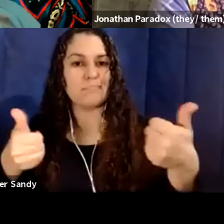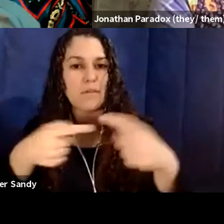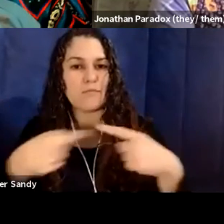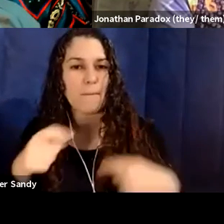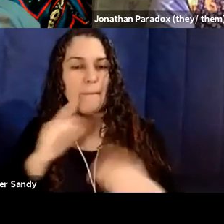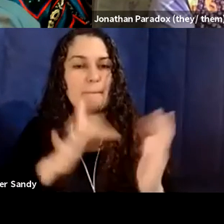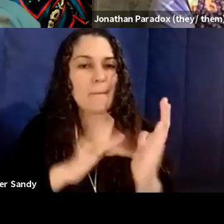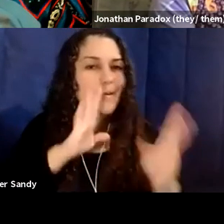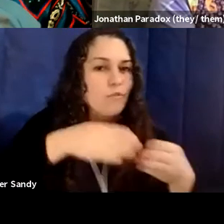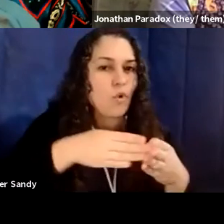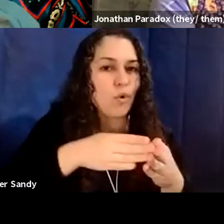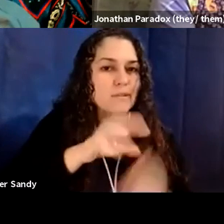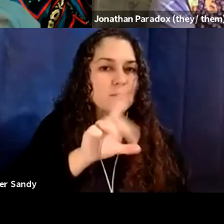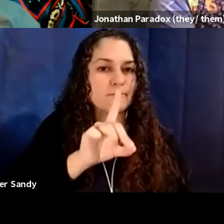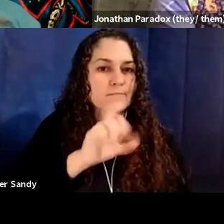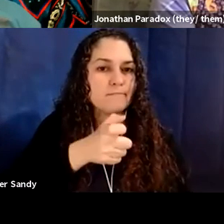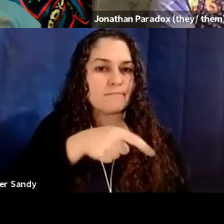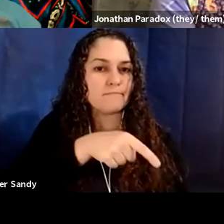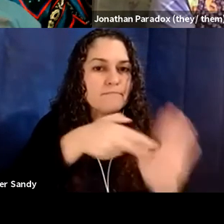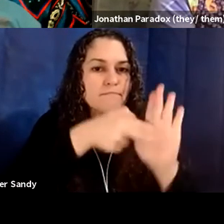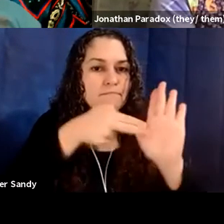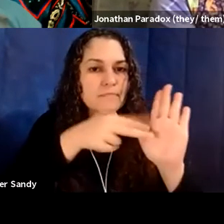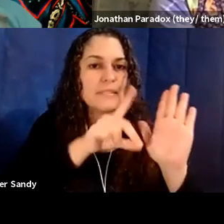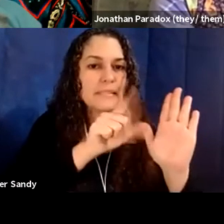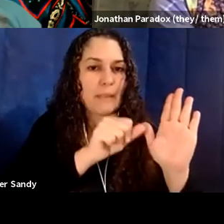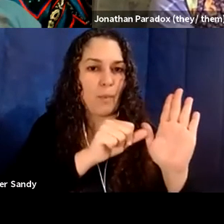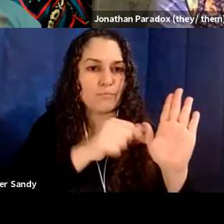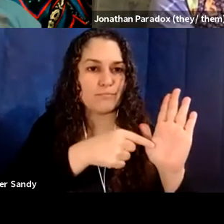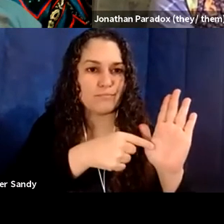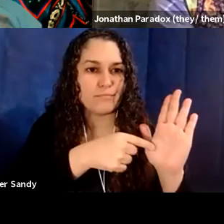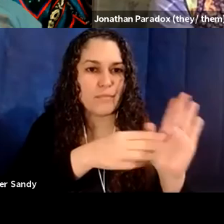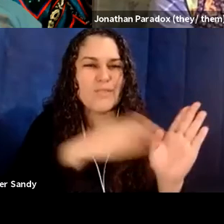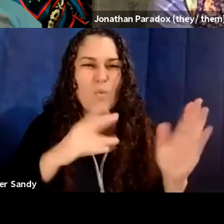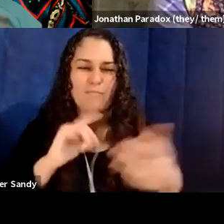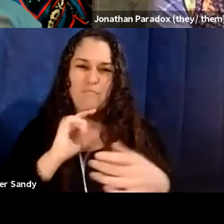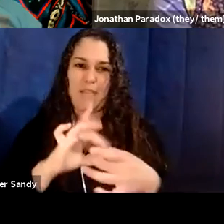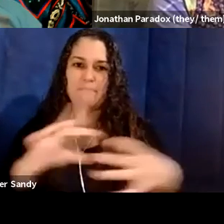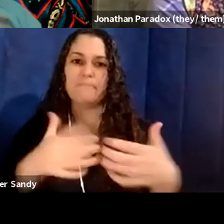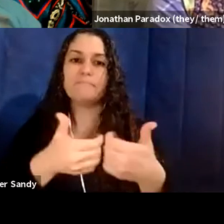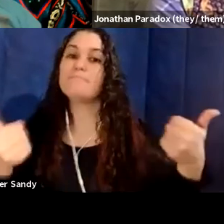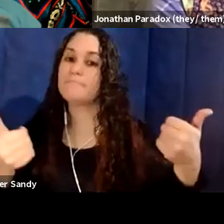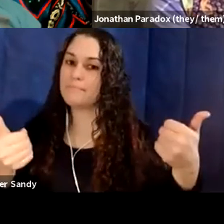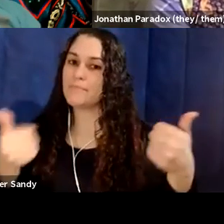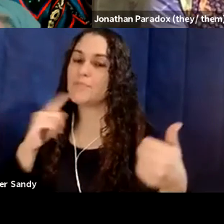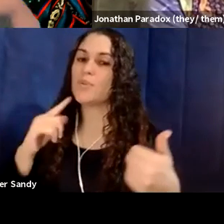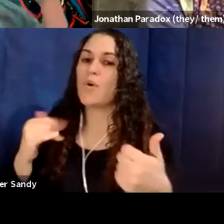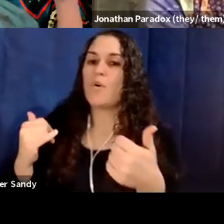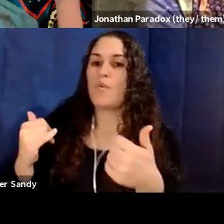diagnosis in order to be authenticated as a disabled person. And so, um, as a marginalized,